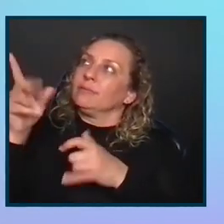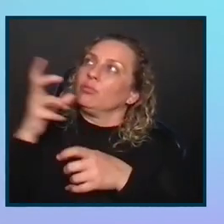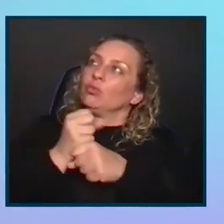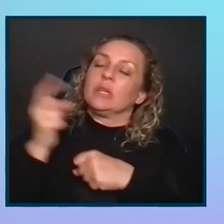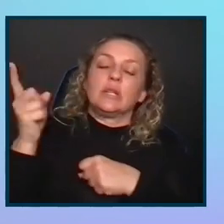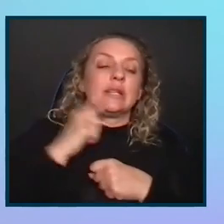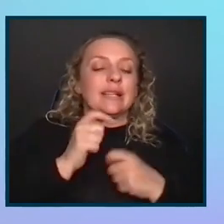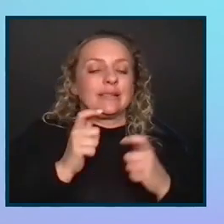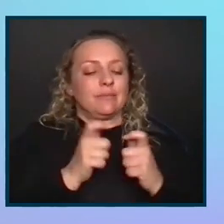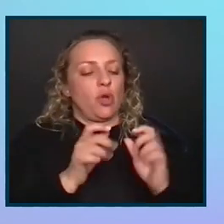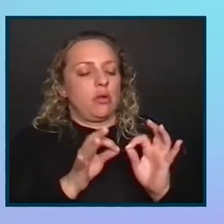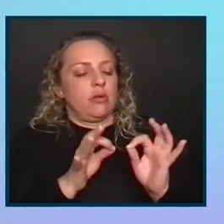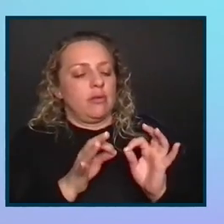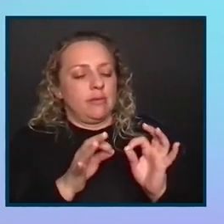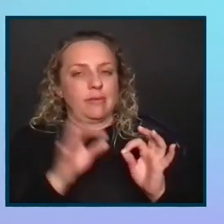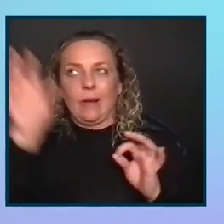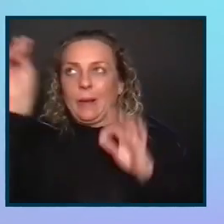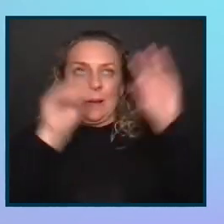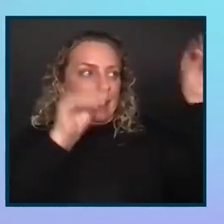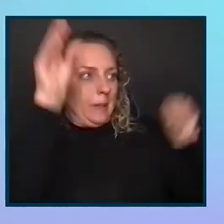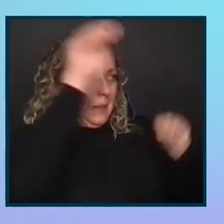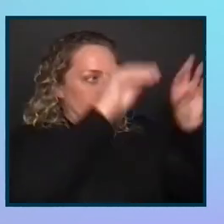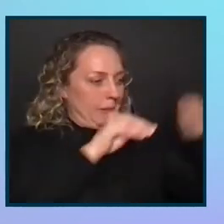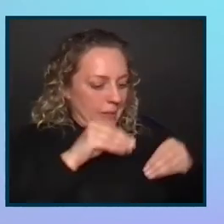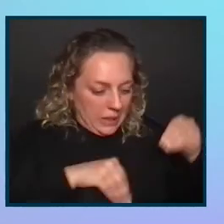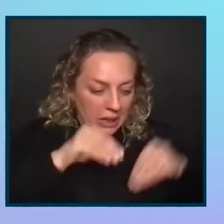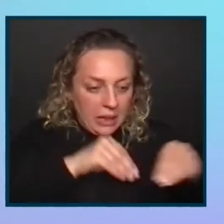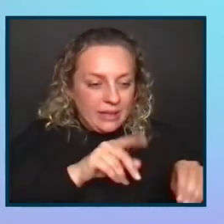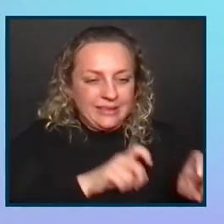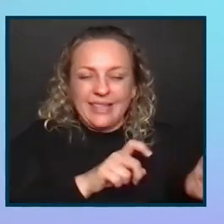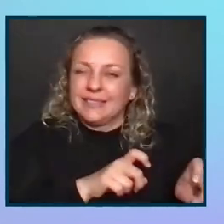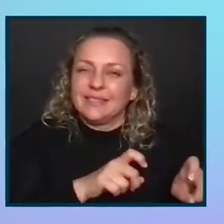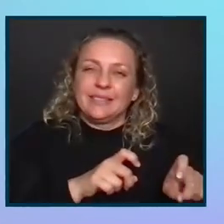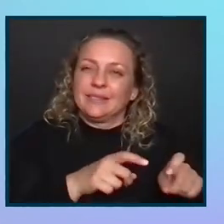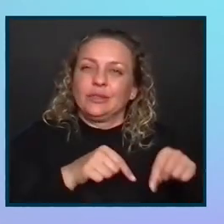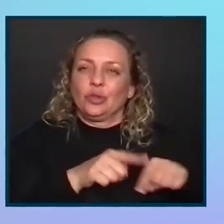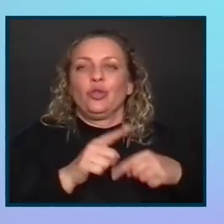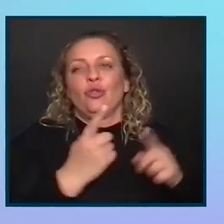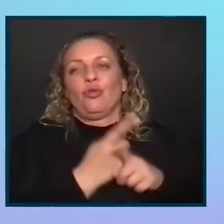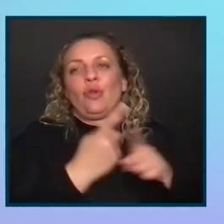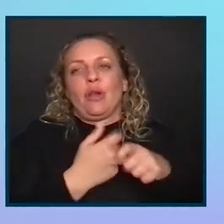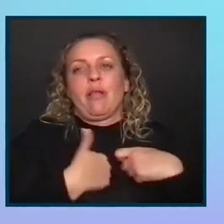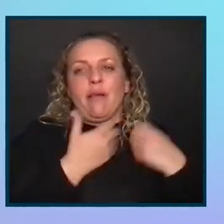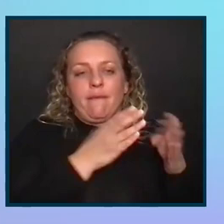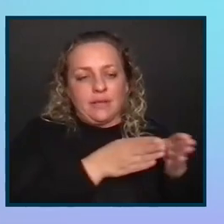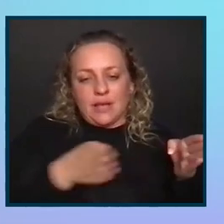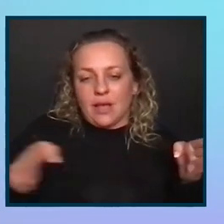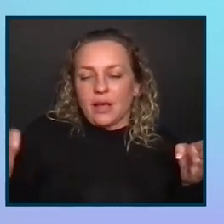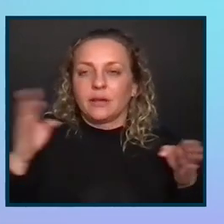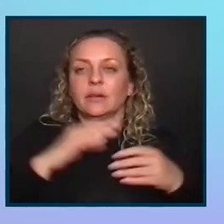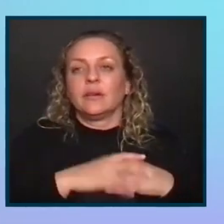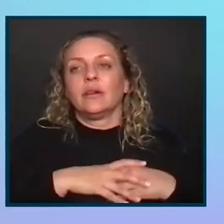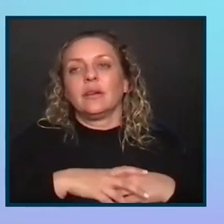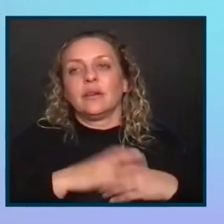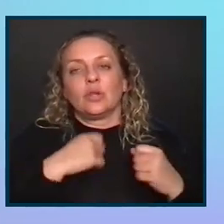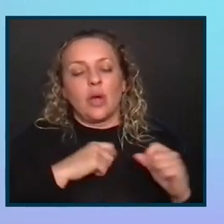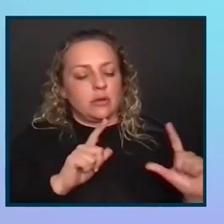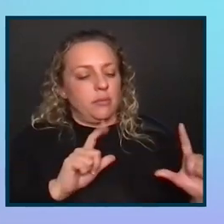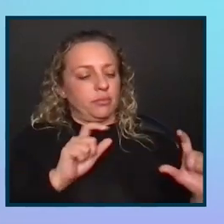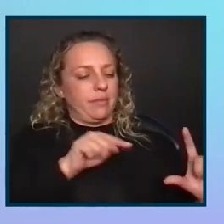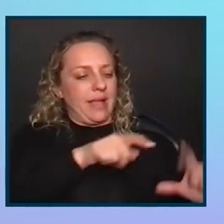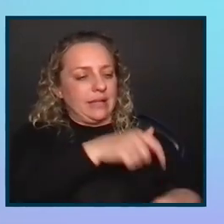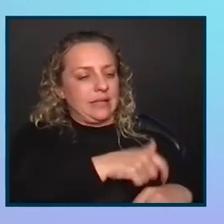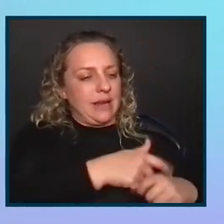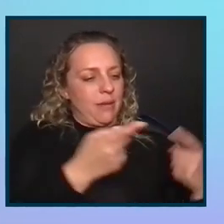small piecemeal kind of testing that we do in the regular life cycle. So it has sort of, like I said, a snapshot in time. It also